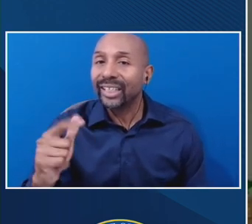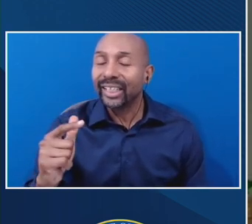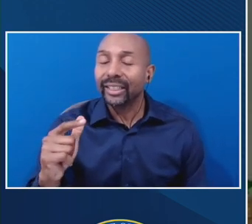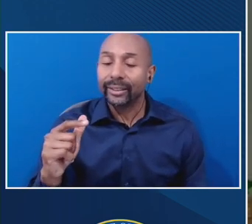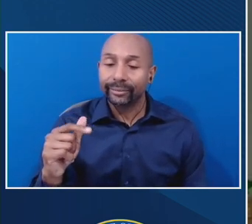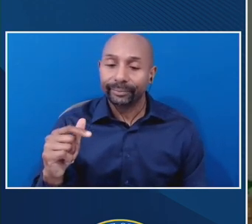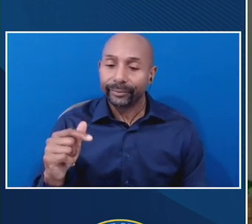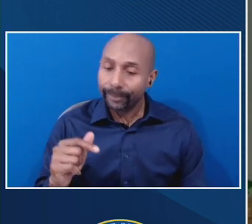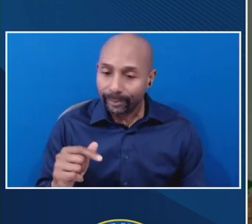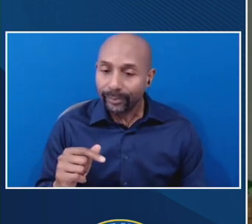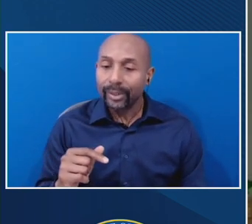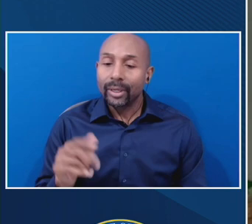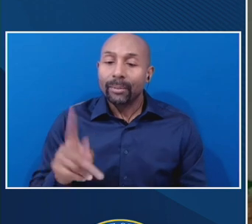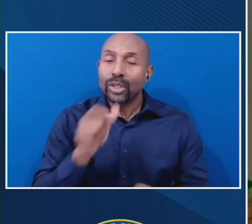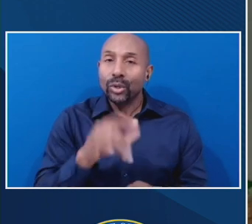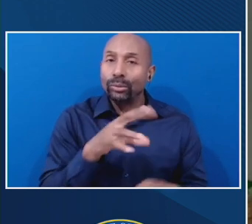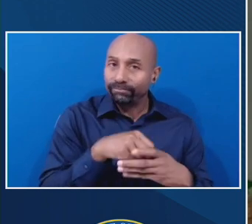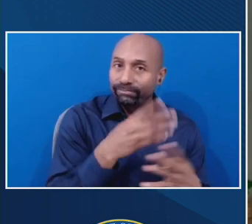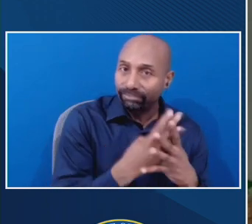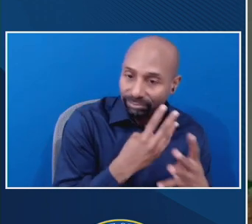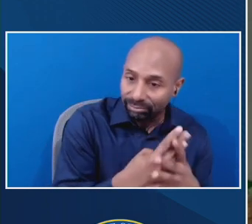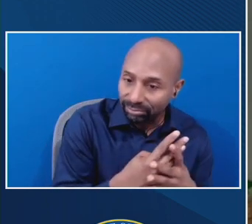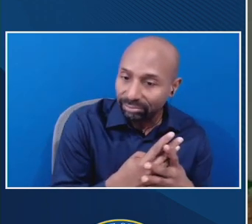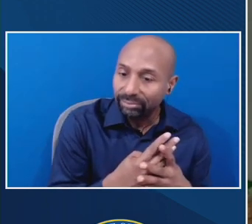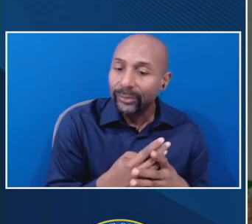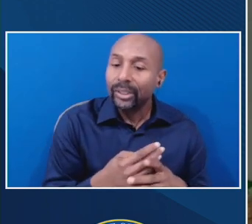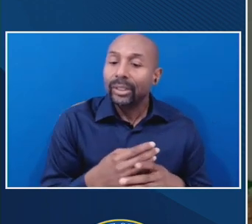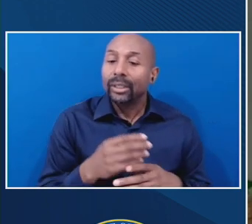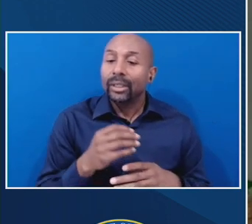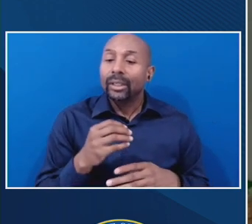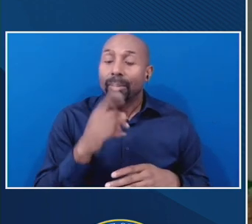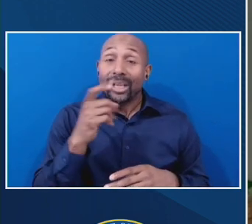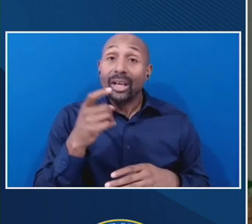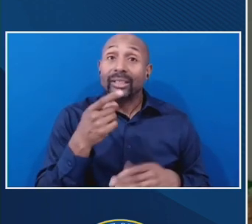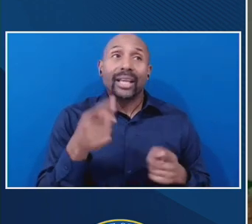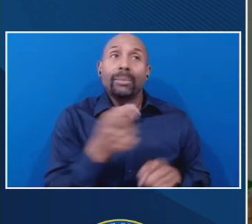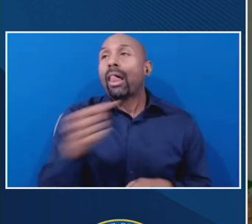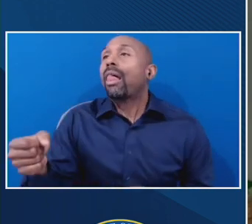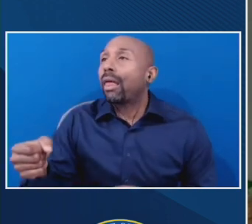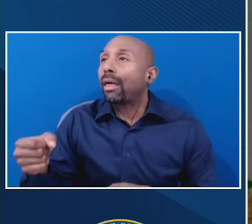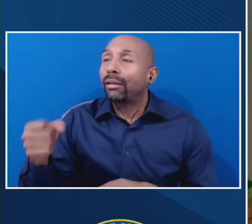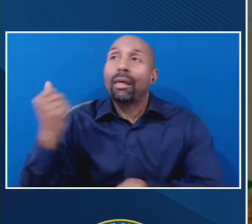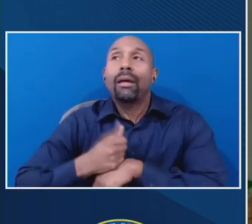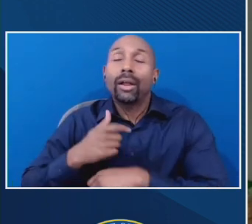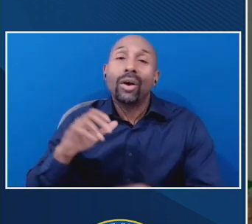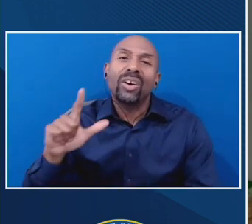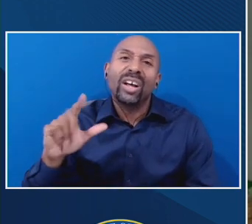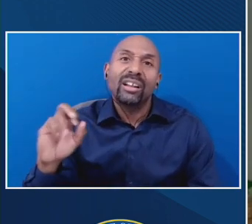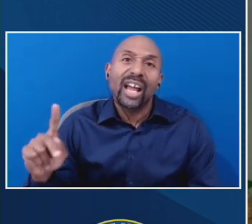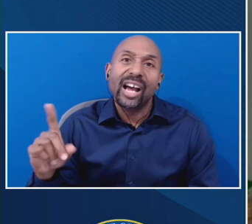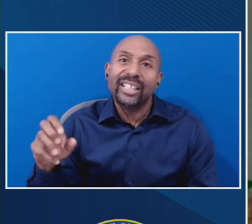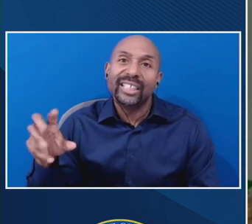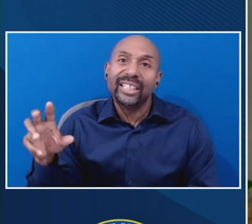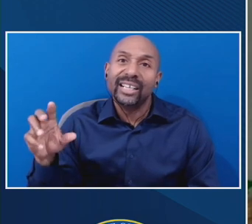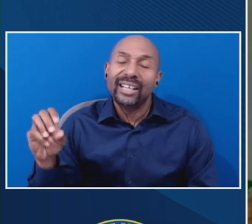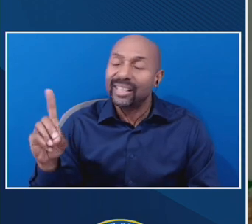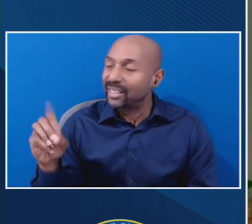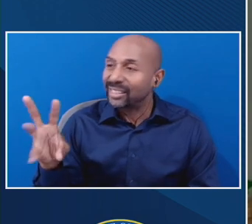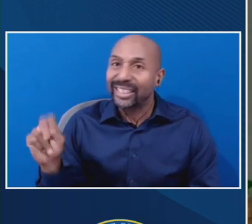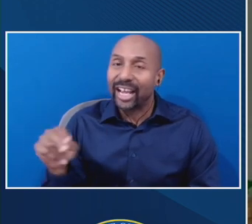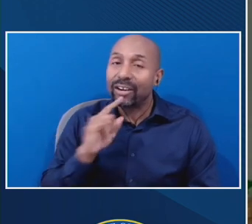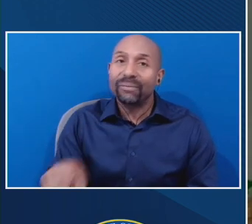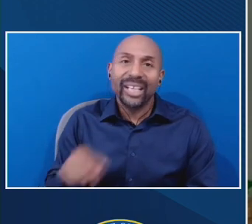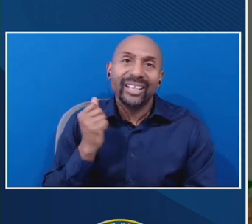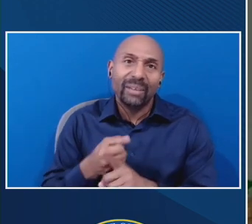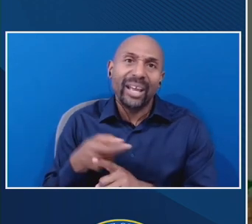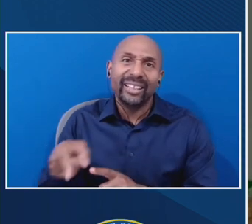me as so counterproductive that my own inclination is to err on the side of thinking, uh, the lesser evil